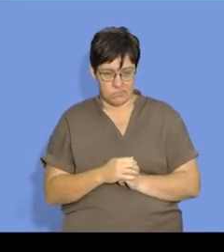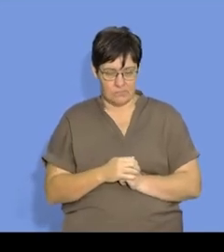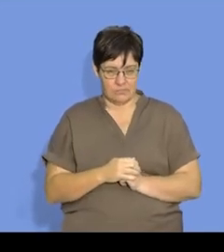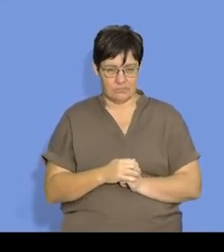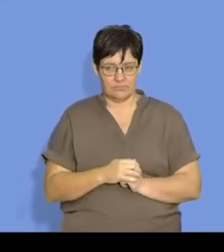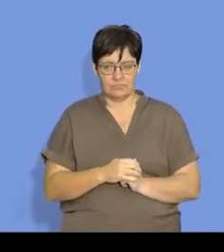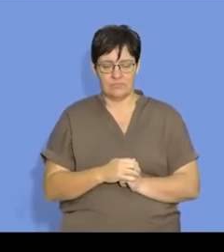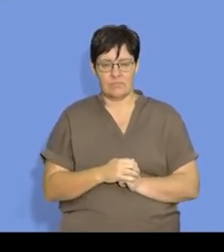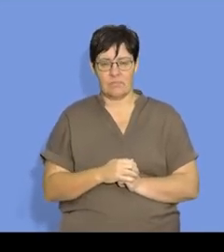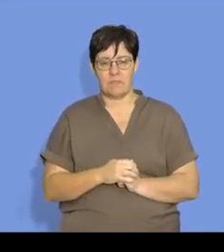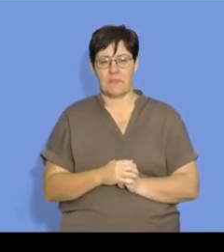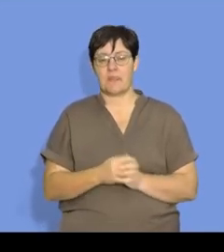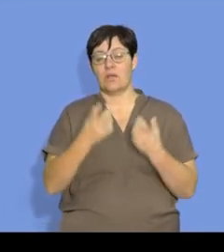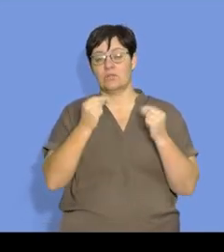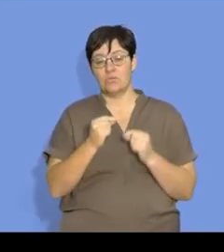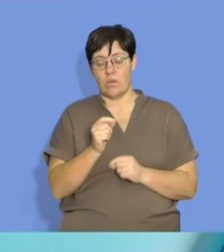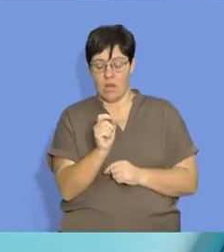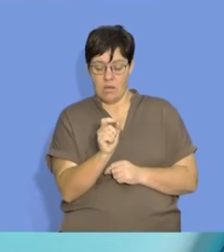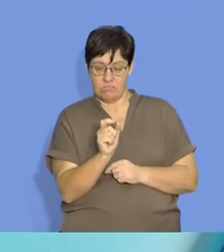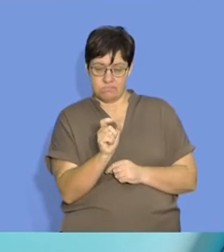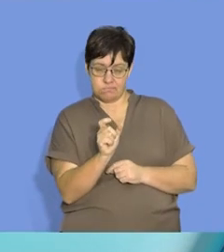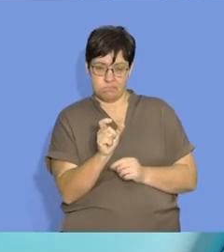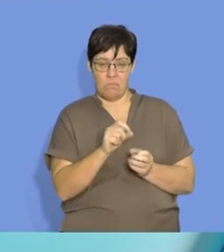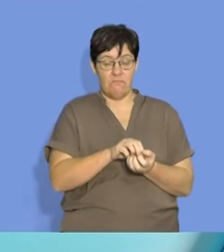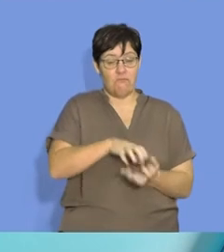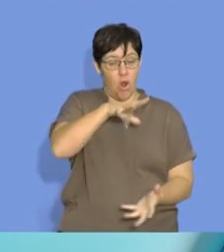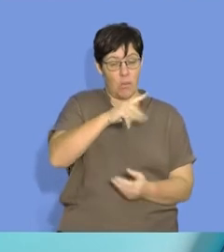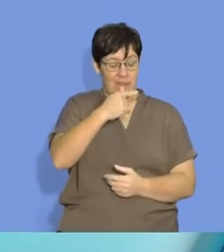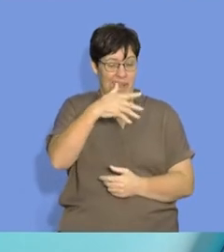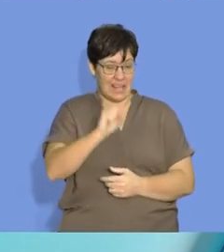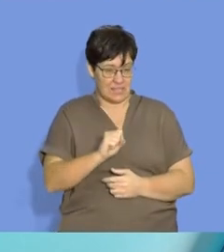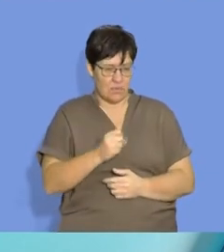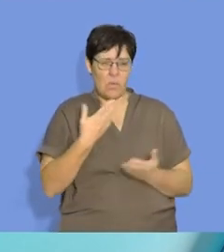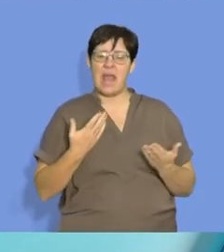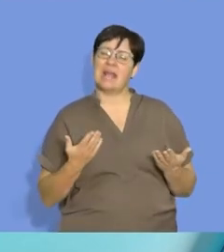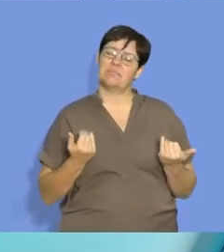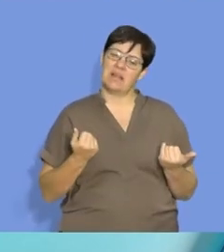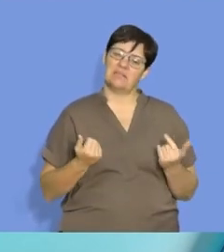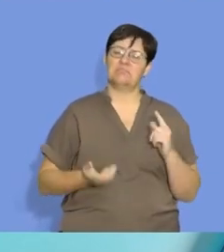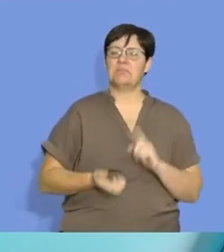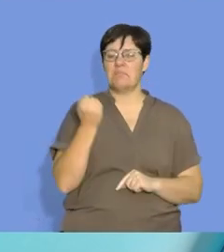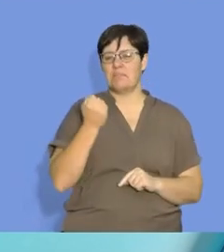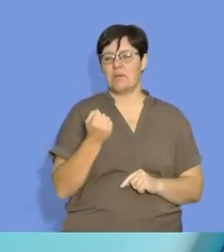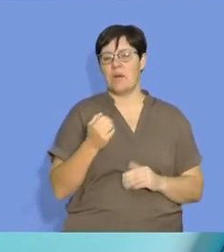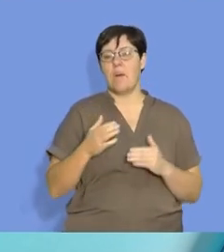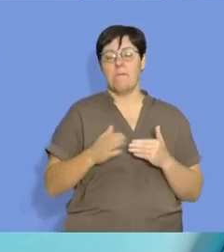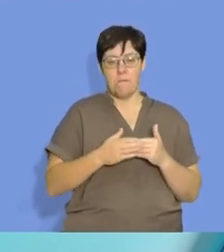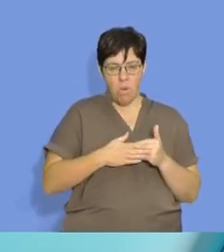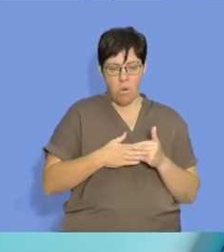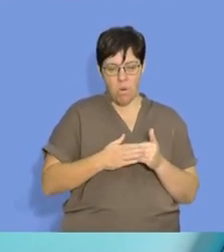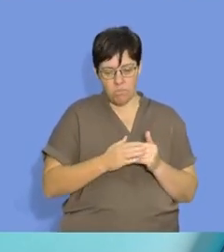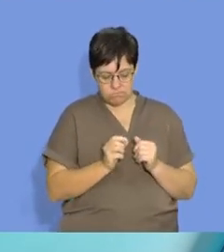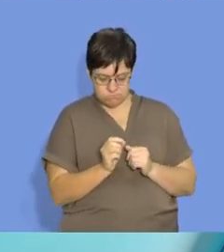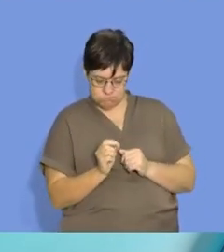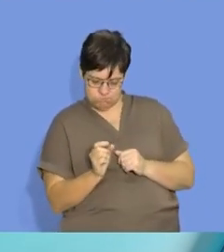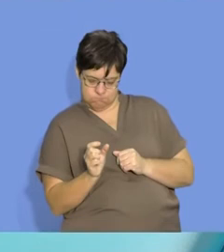Now, when we do the volume of the gas, we expect of the volume of the gas that we catch up to become more over time while the